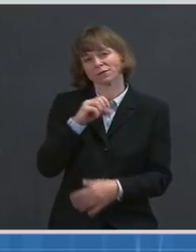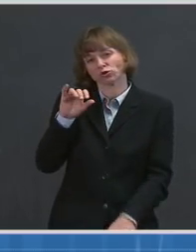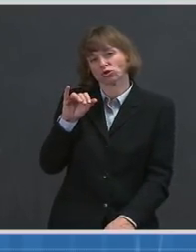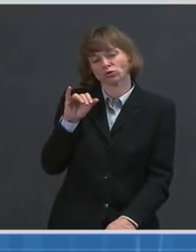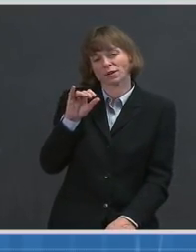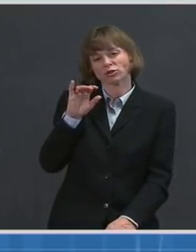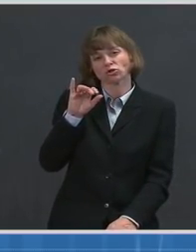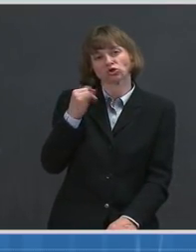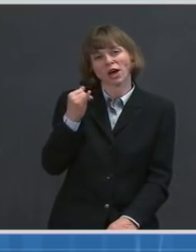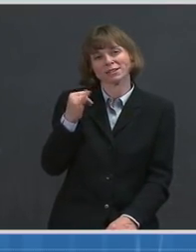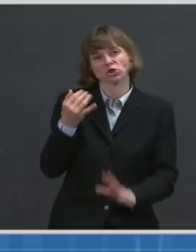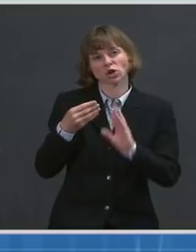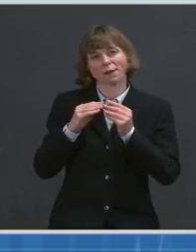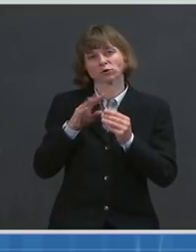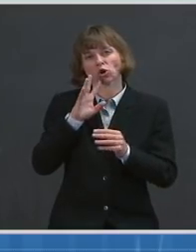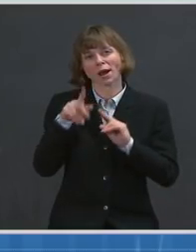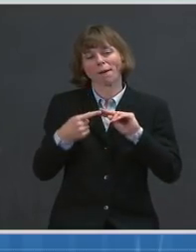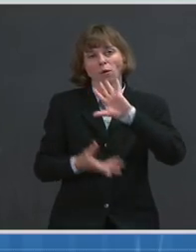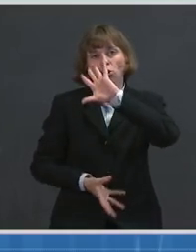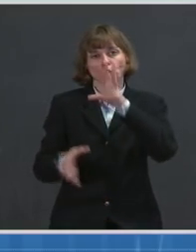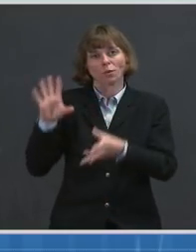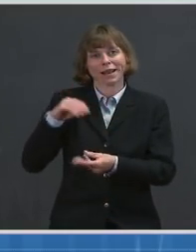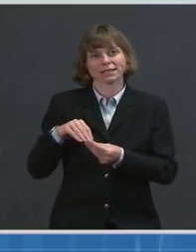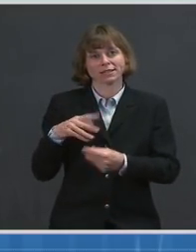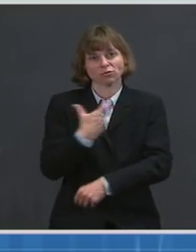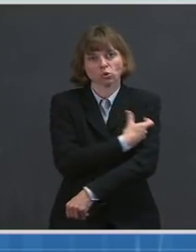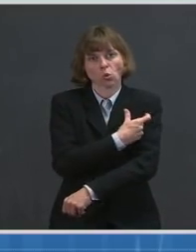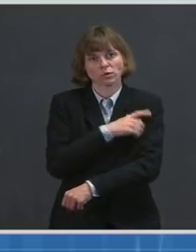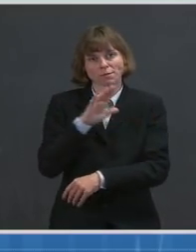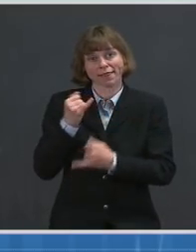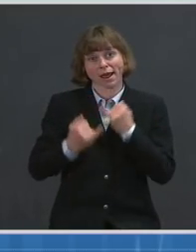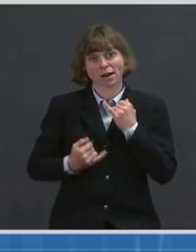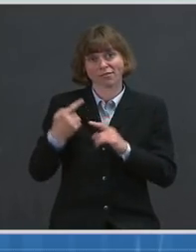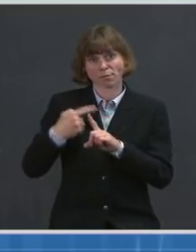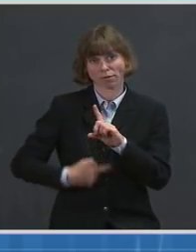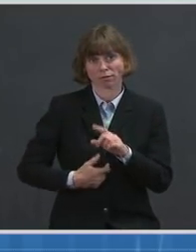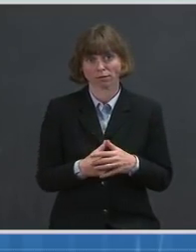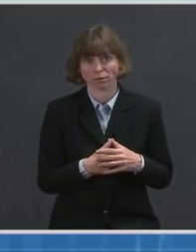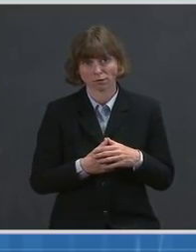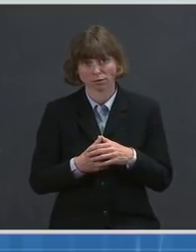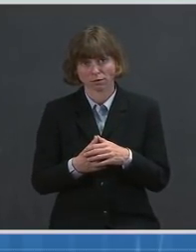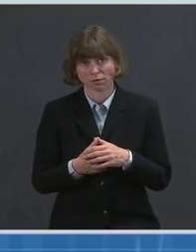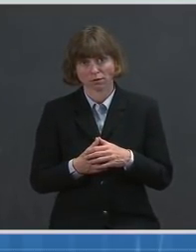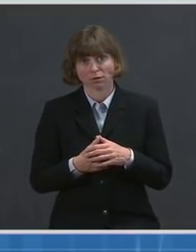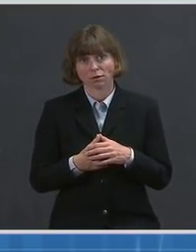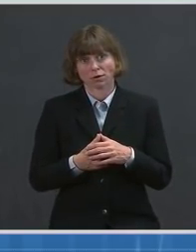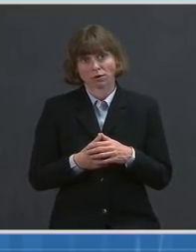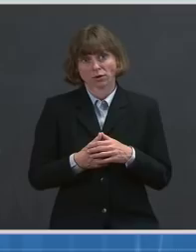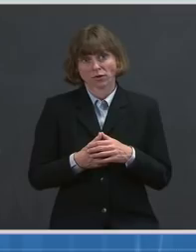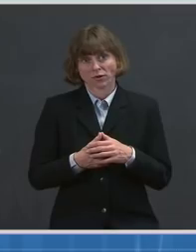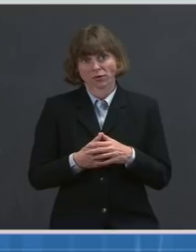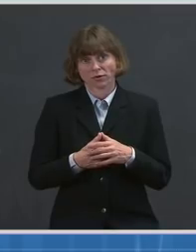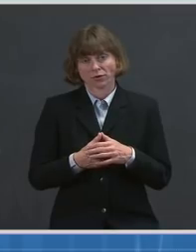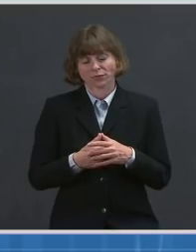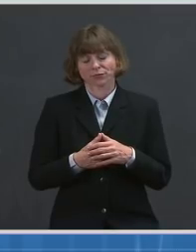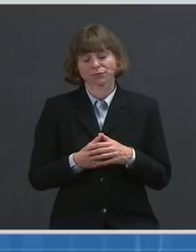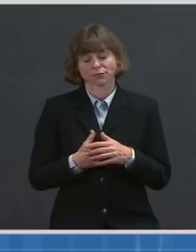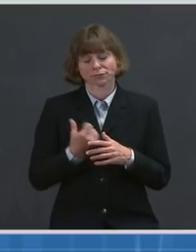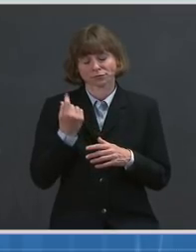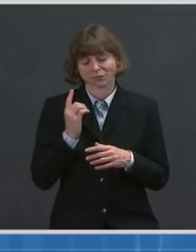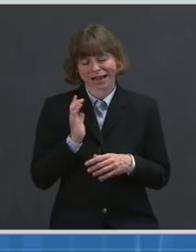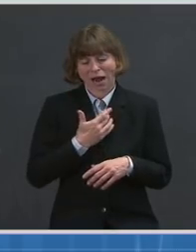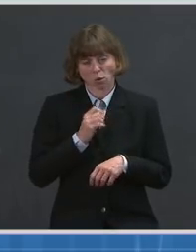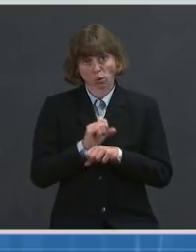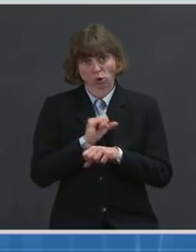in terms of their cumulative doses by the end of this month. The work that we did working with Johnson & Johnson and